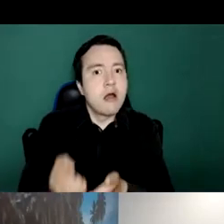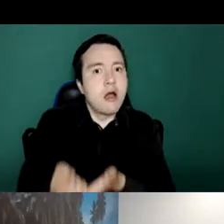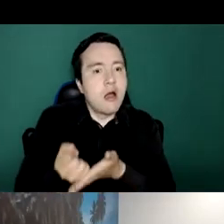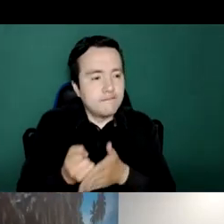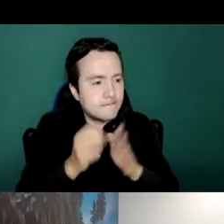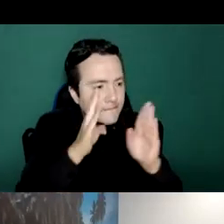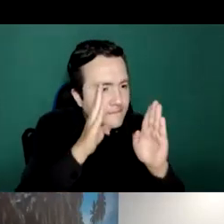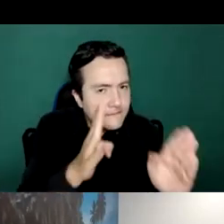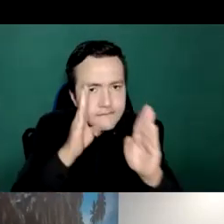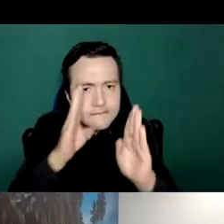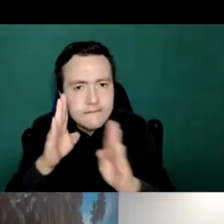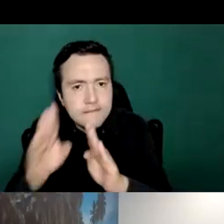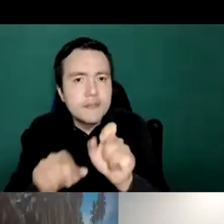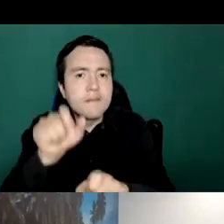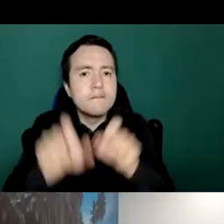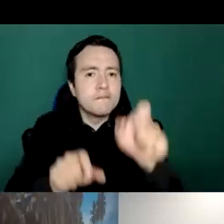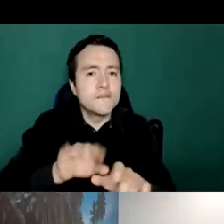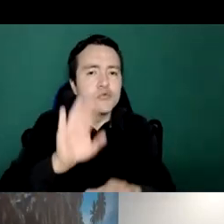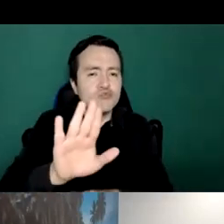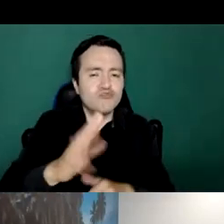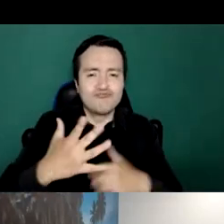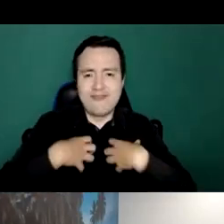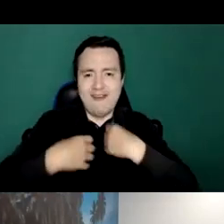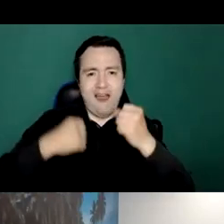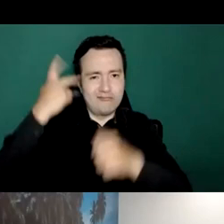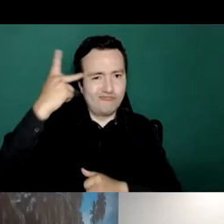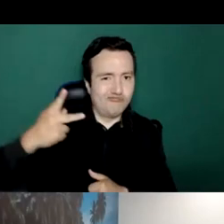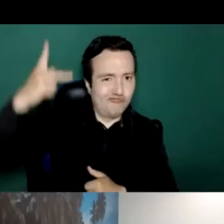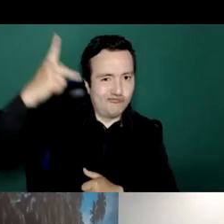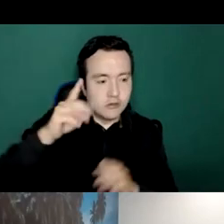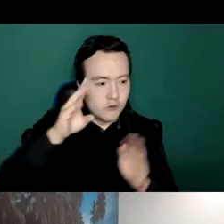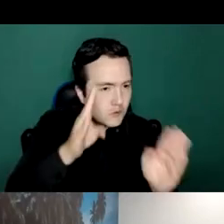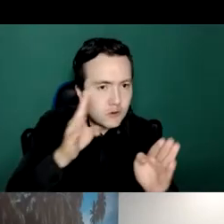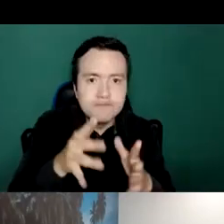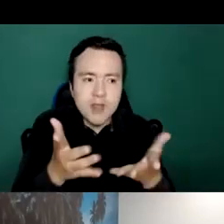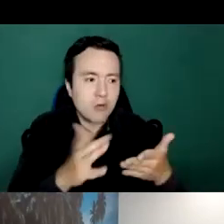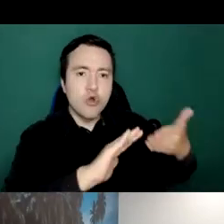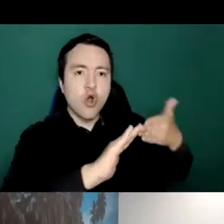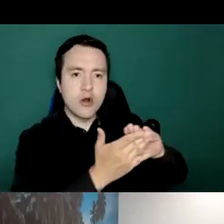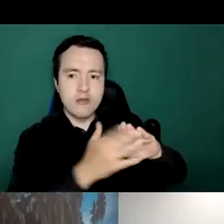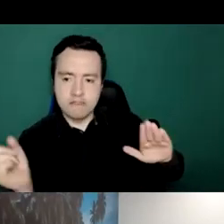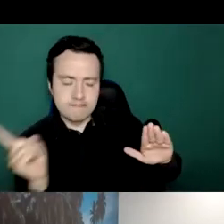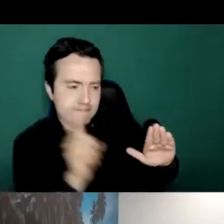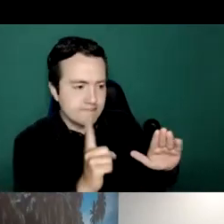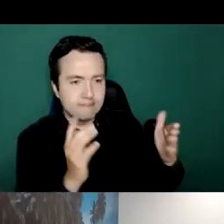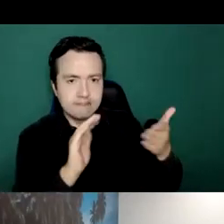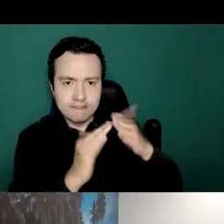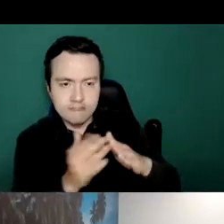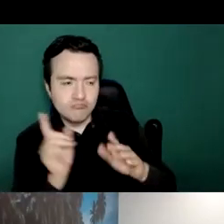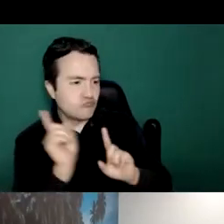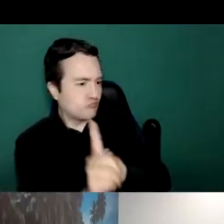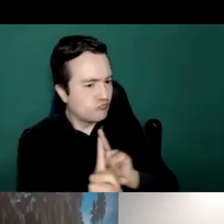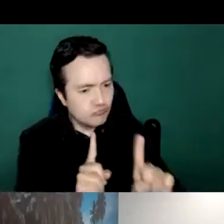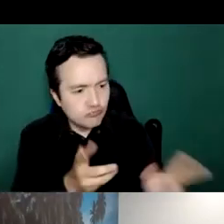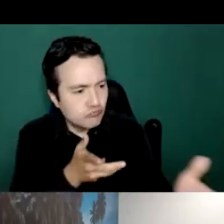we were able to strengthen this is something that usually health care workers don't specialize in rolling out to support in the communities